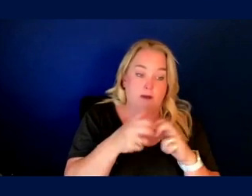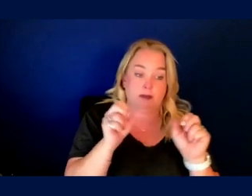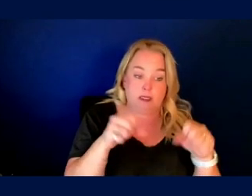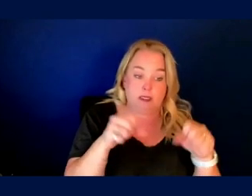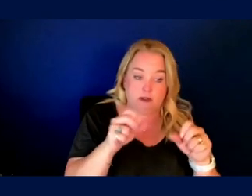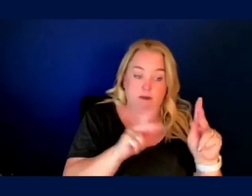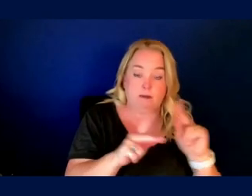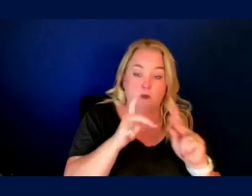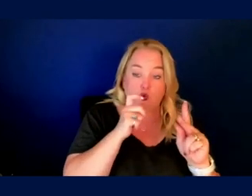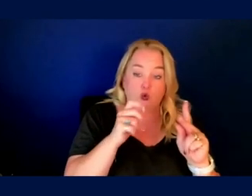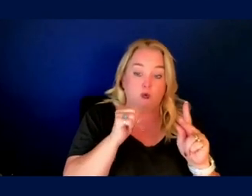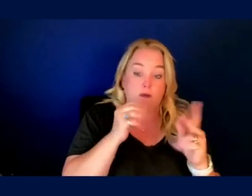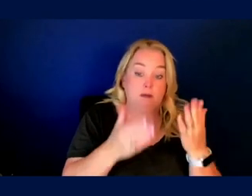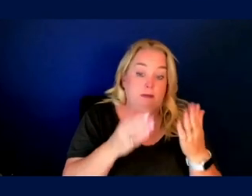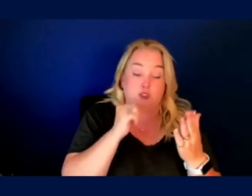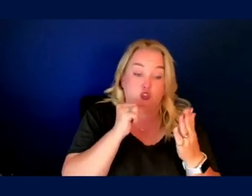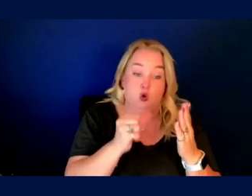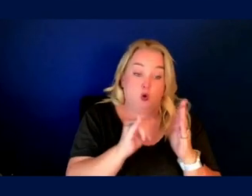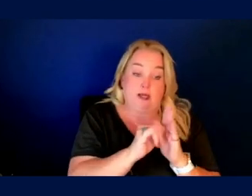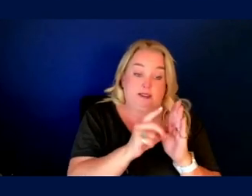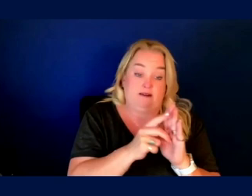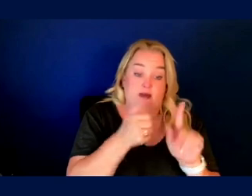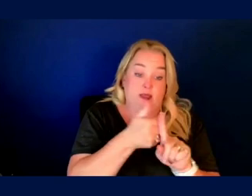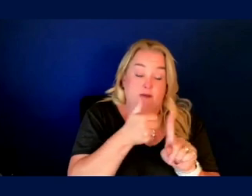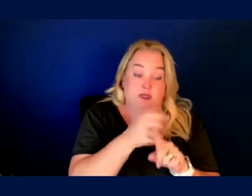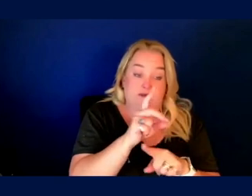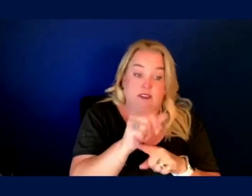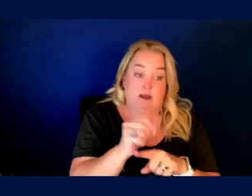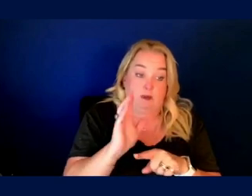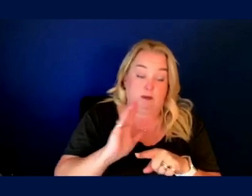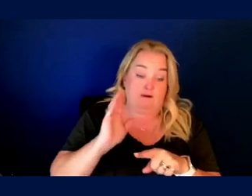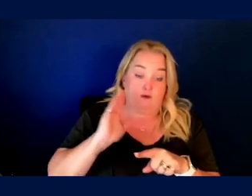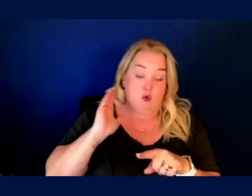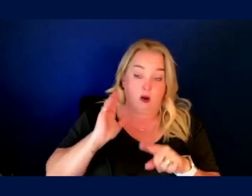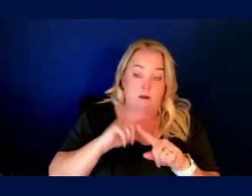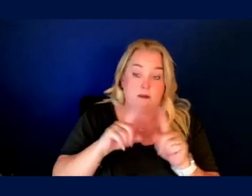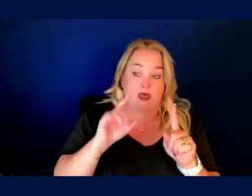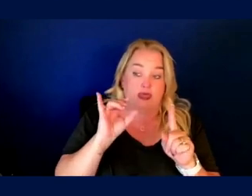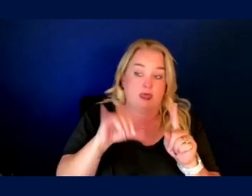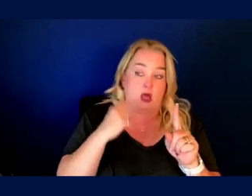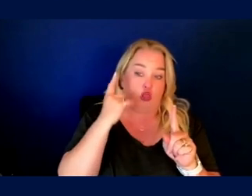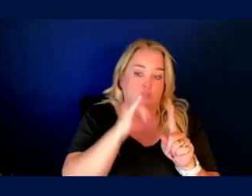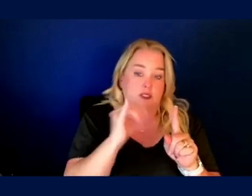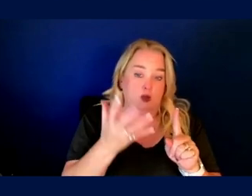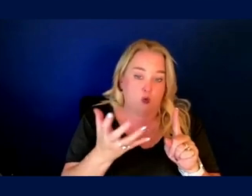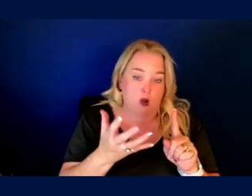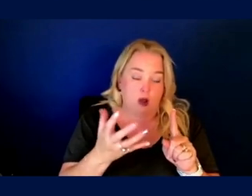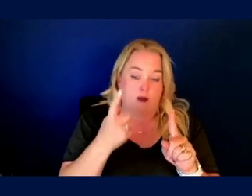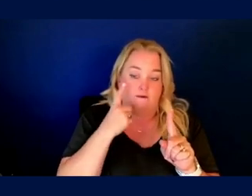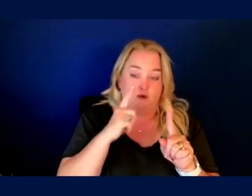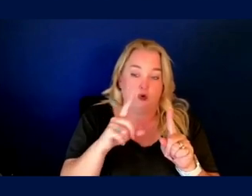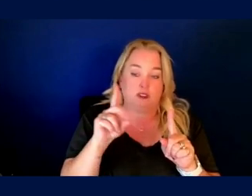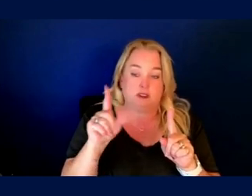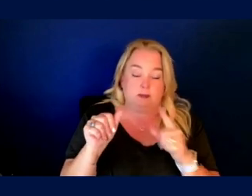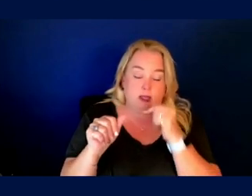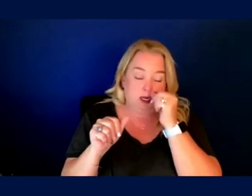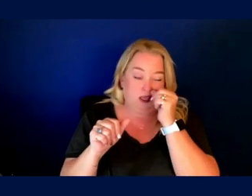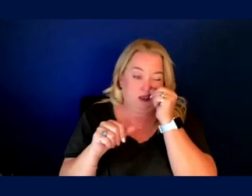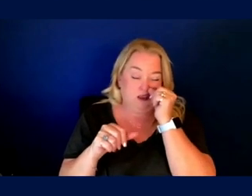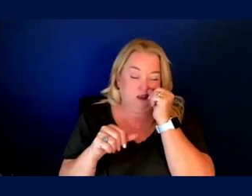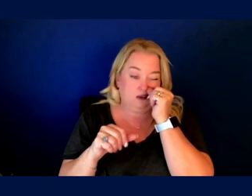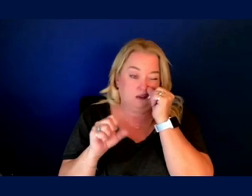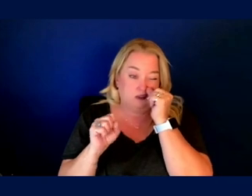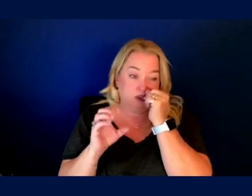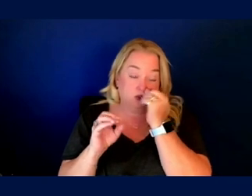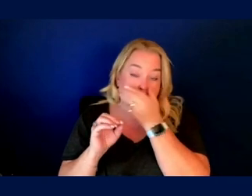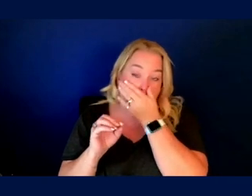disabled who may not have before. And what does that look like, you know, for the philosophy of disability, for the many models of disability, as you said, you know, it's